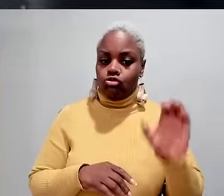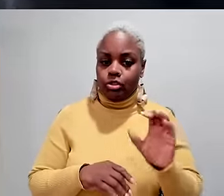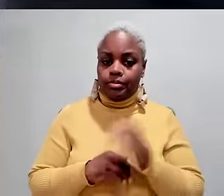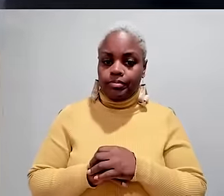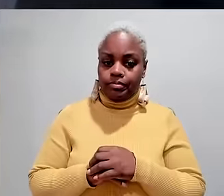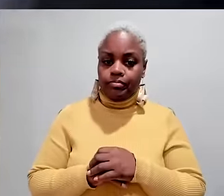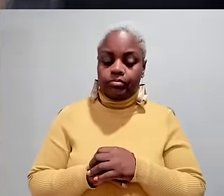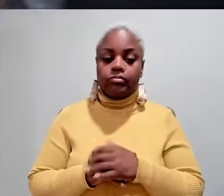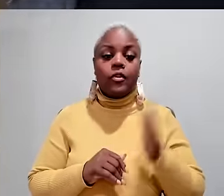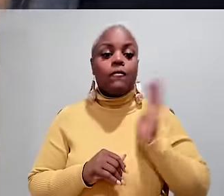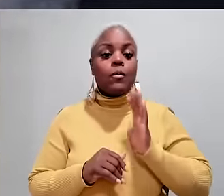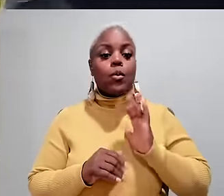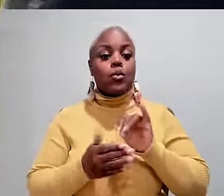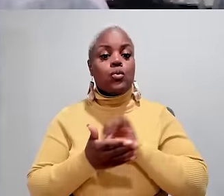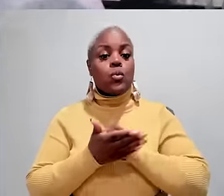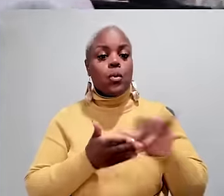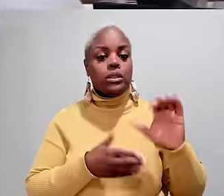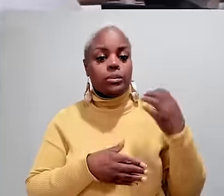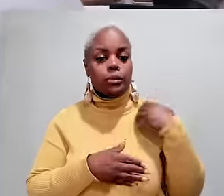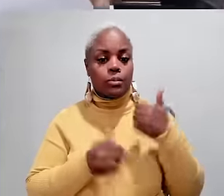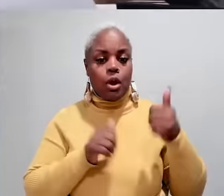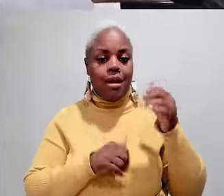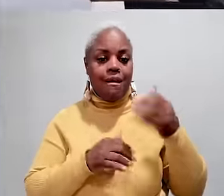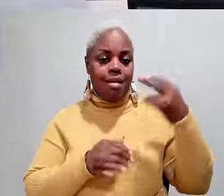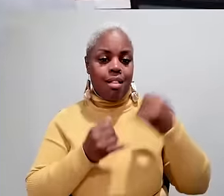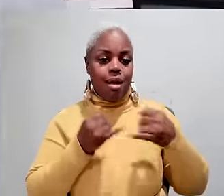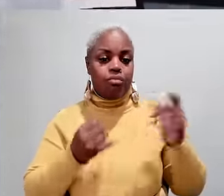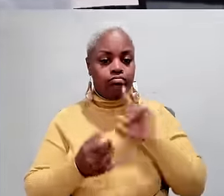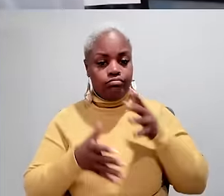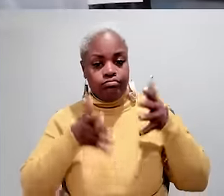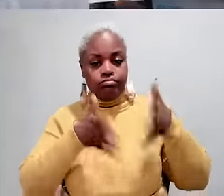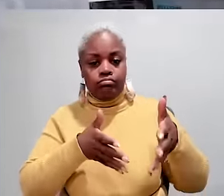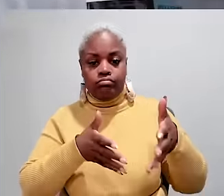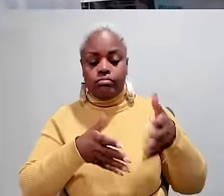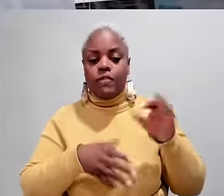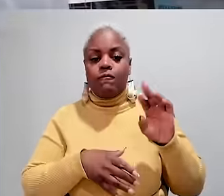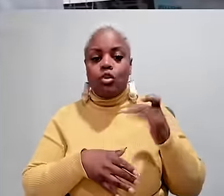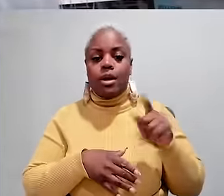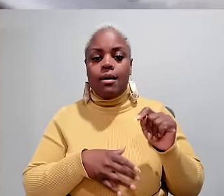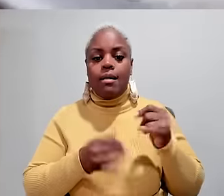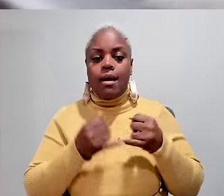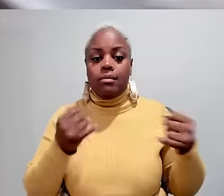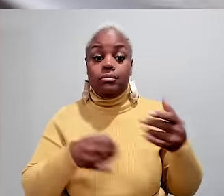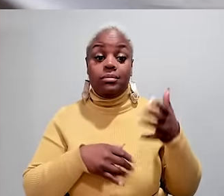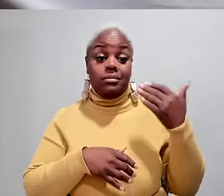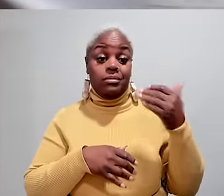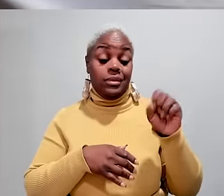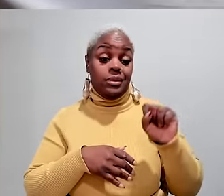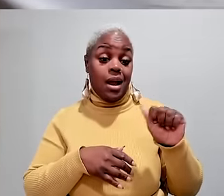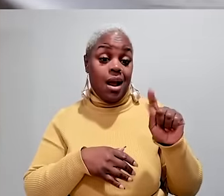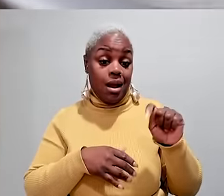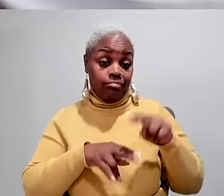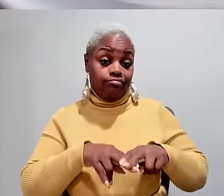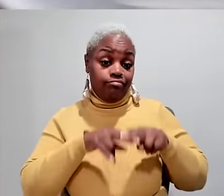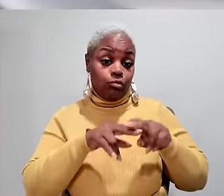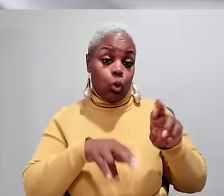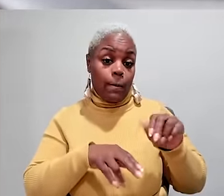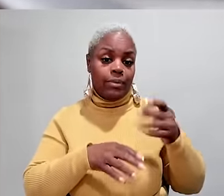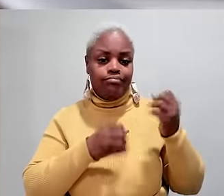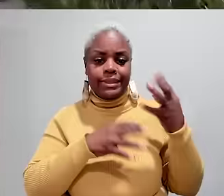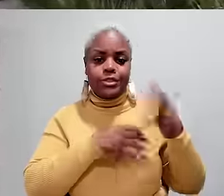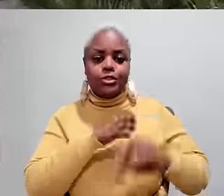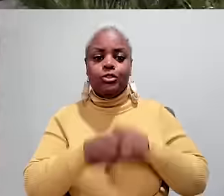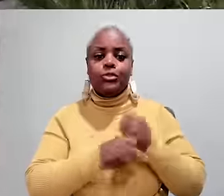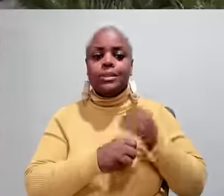in the 21st century. DAN High Line was an abandoned freight line. JUDY That sat dormant for